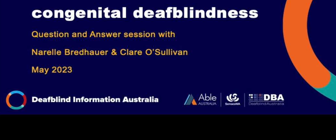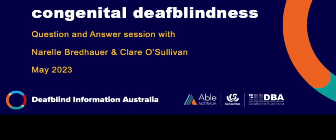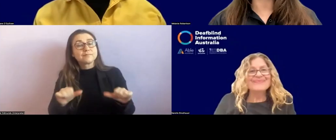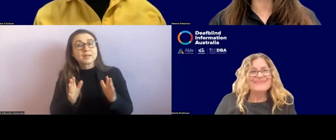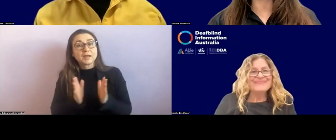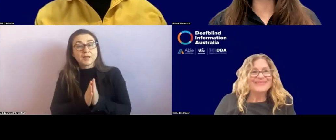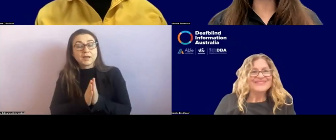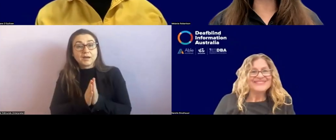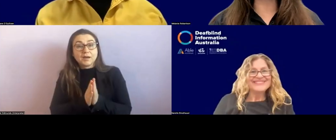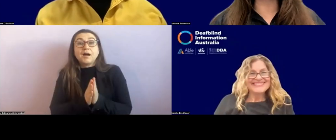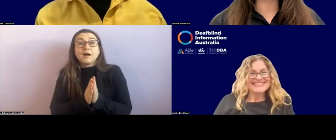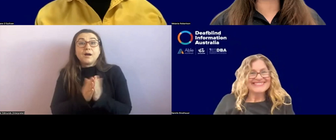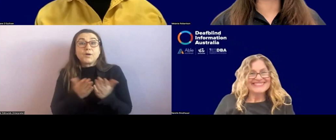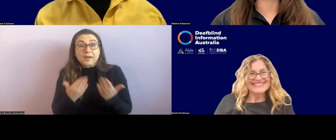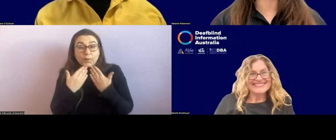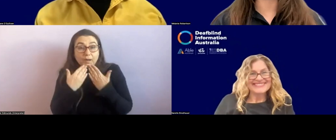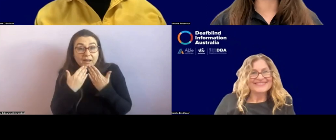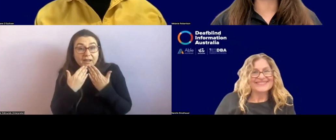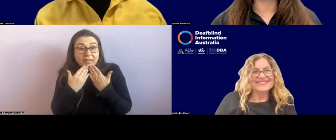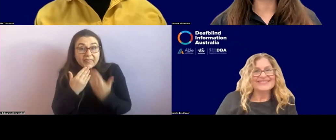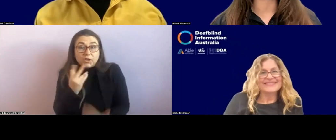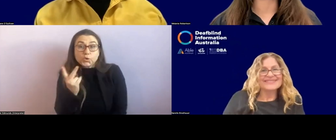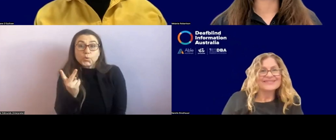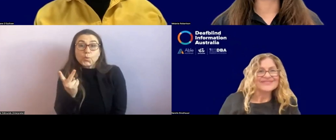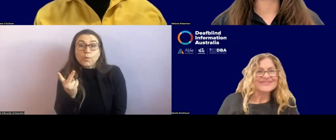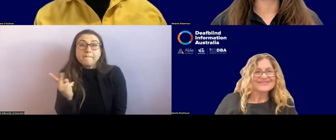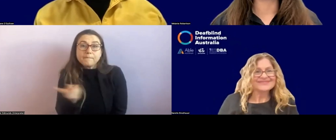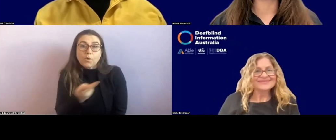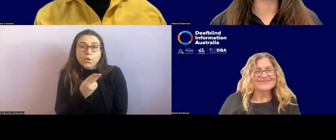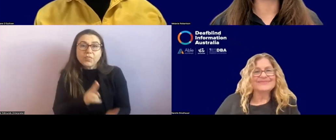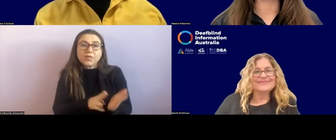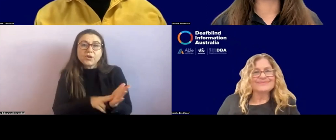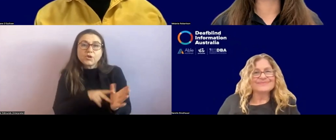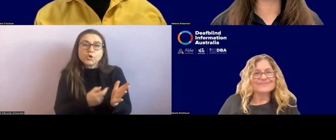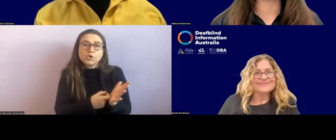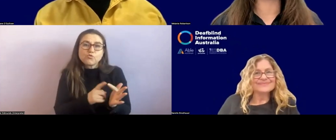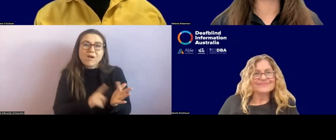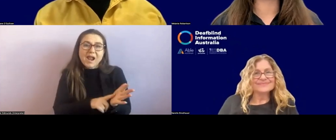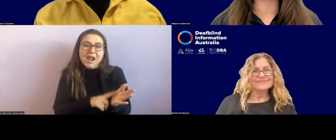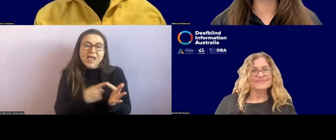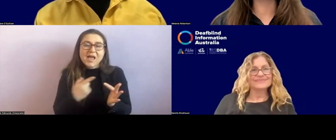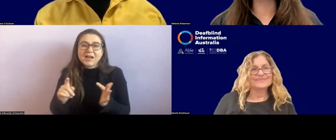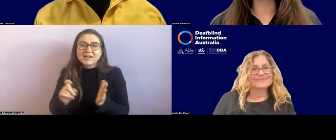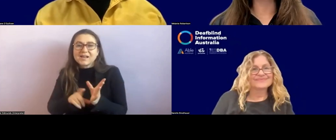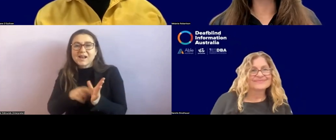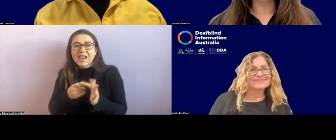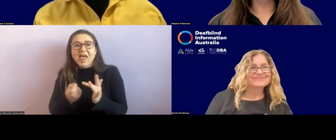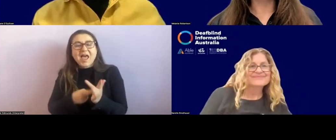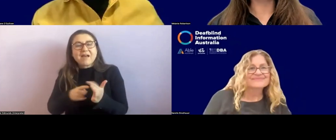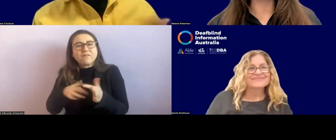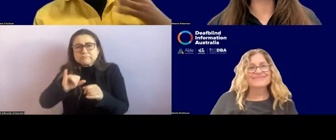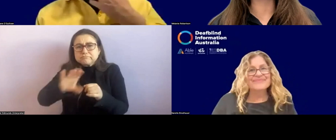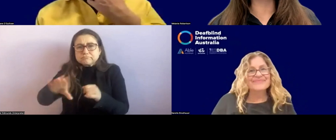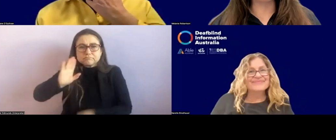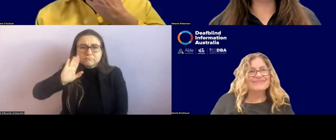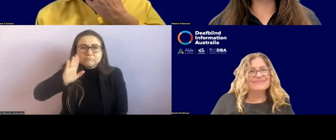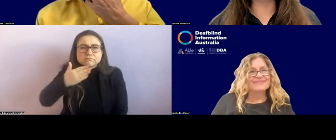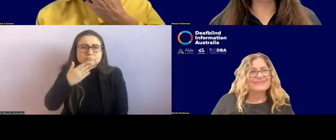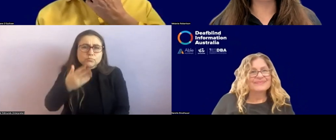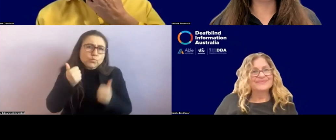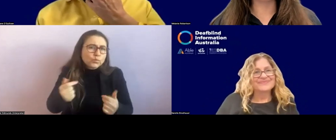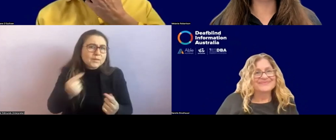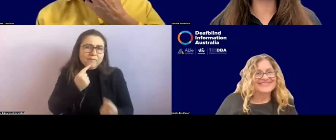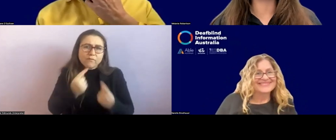So thank you both Narelle and Claire for those amazing presentations. It was